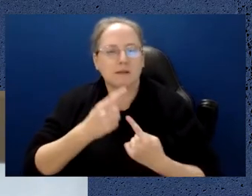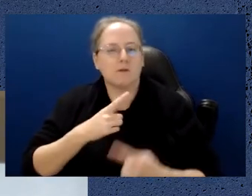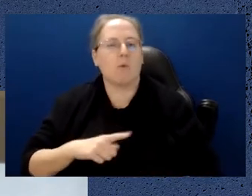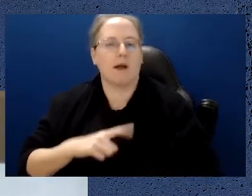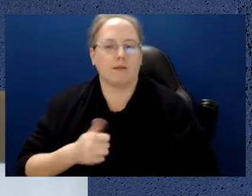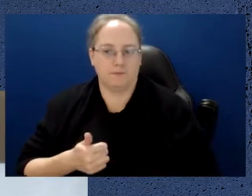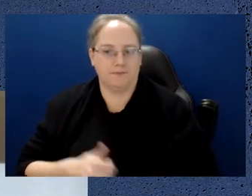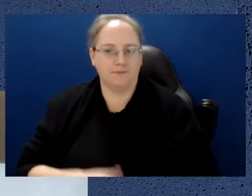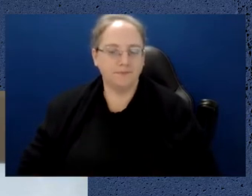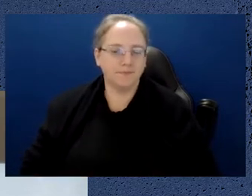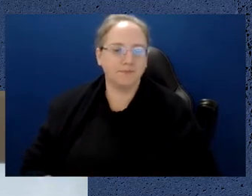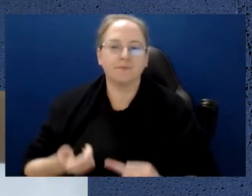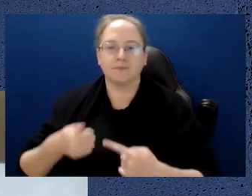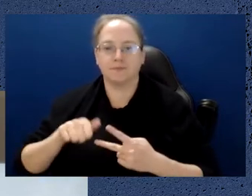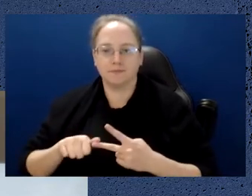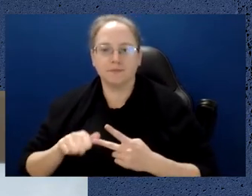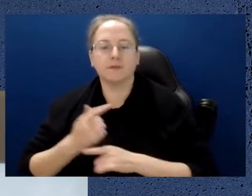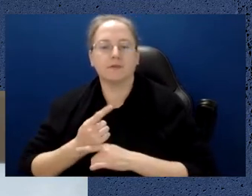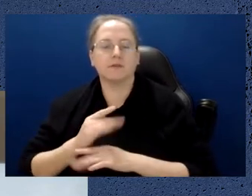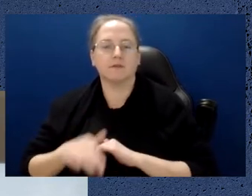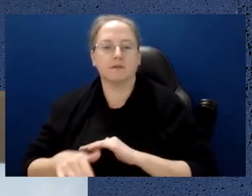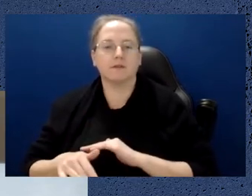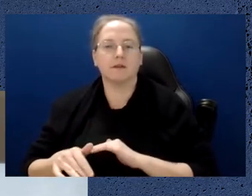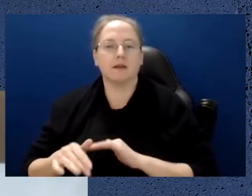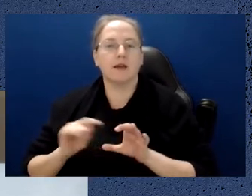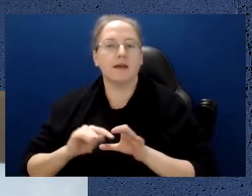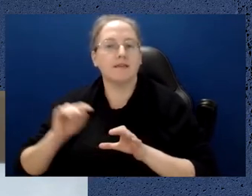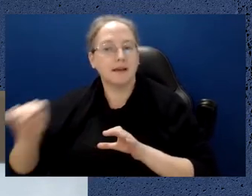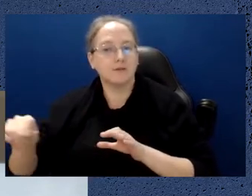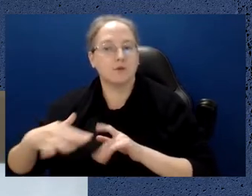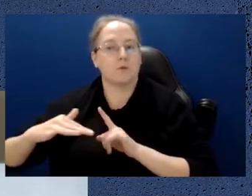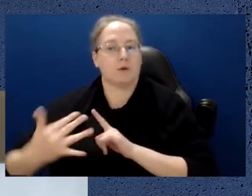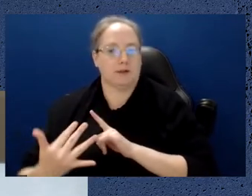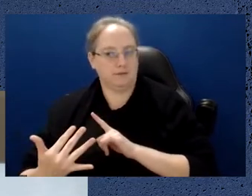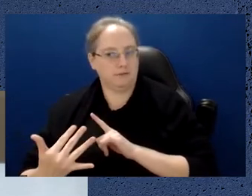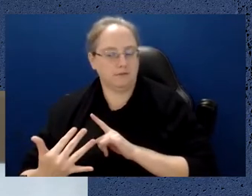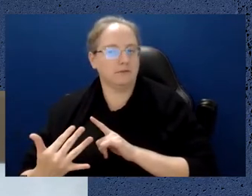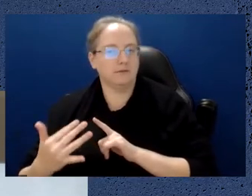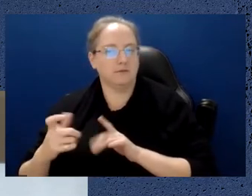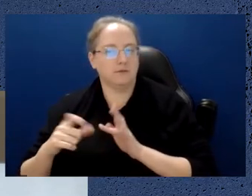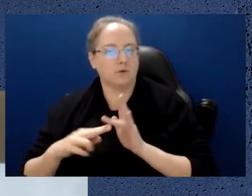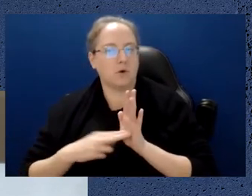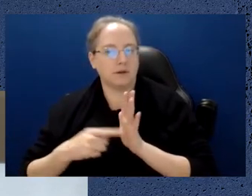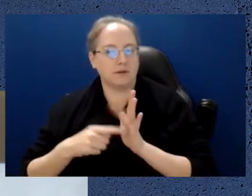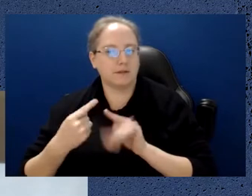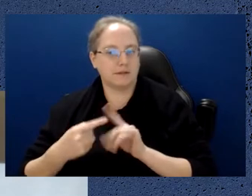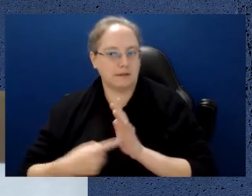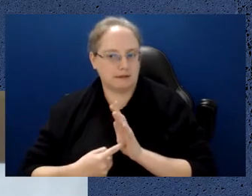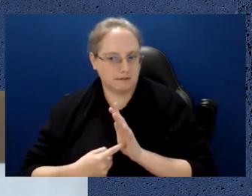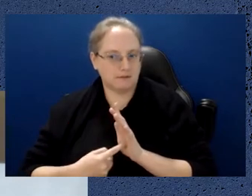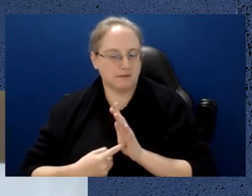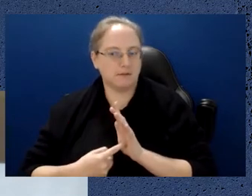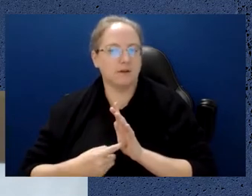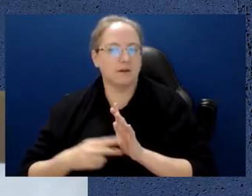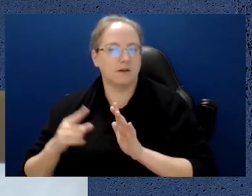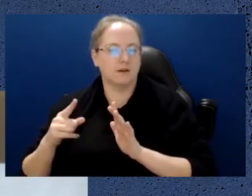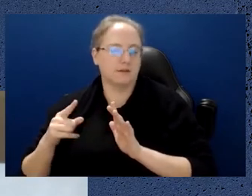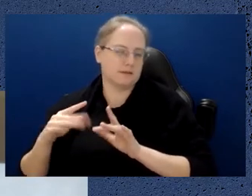just talk about what it's good for. And then talk a little bit about the external context that sits around